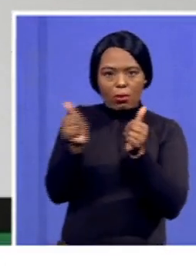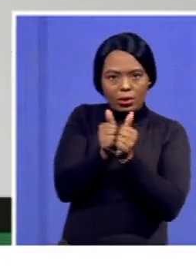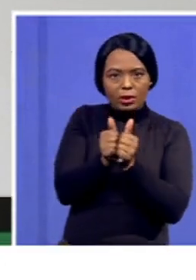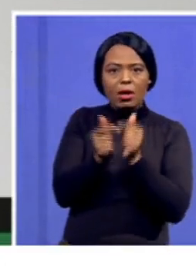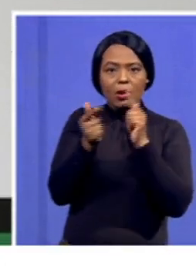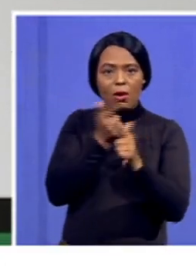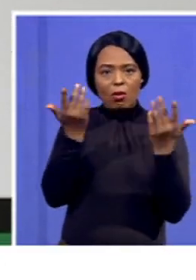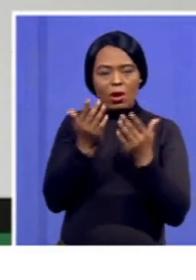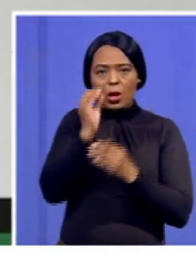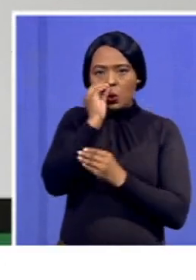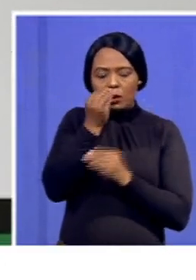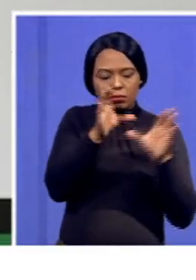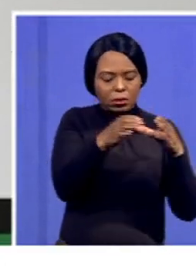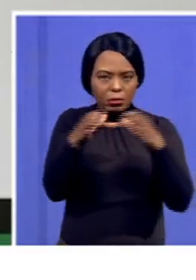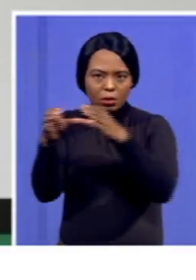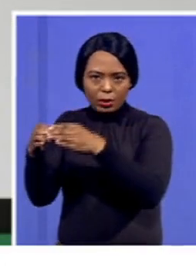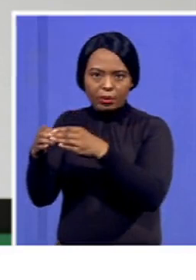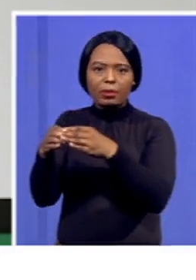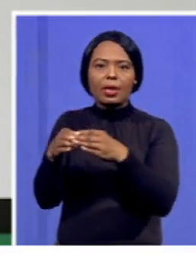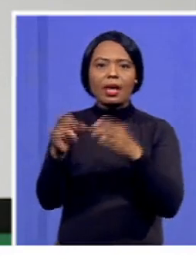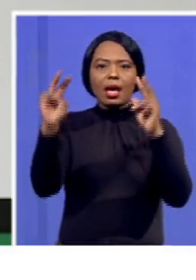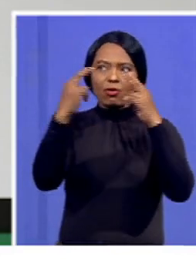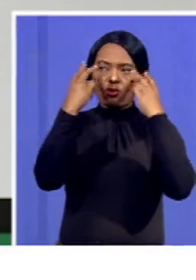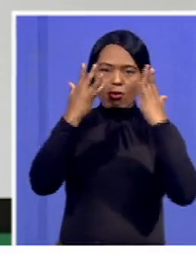listeners and viewers at home.